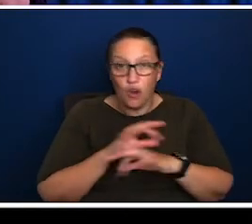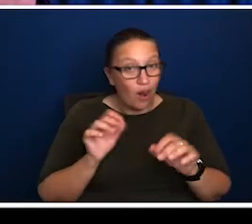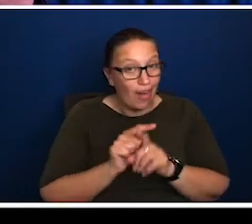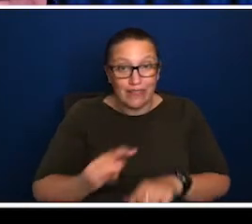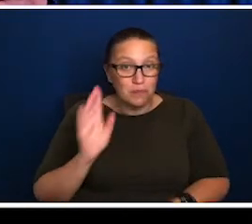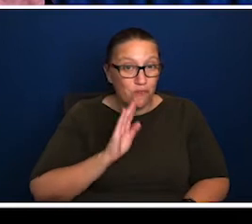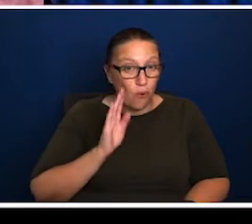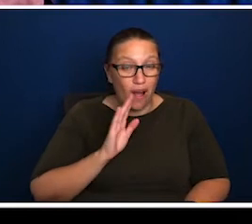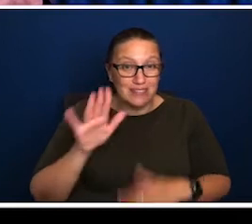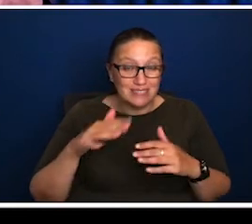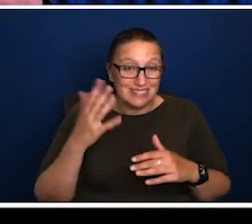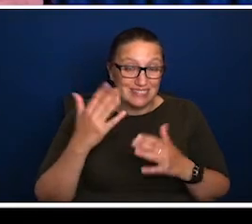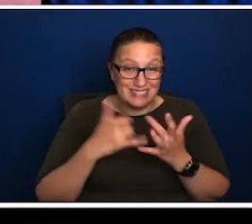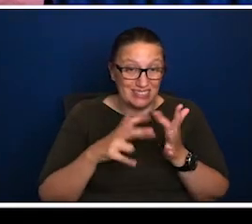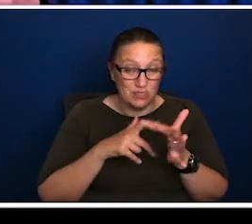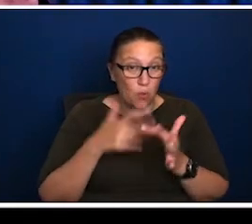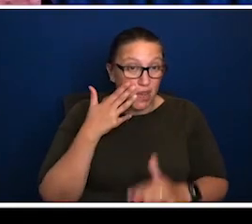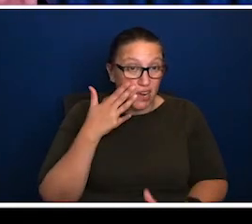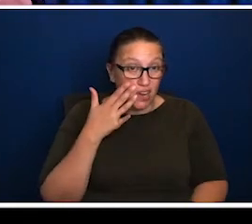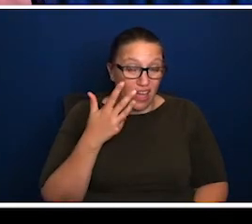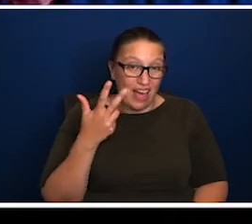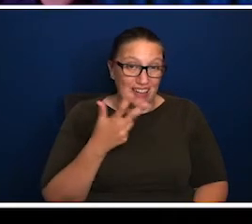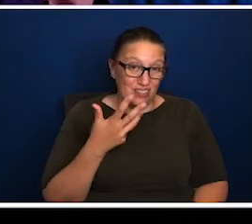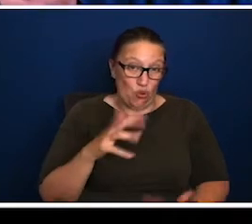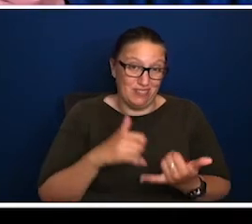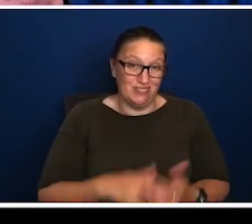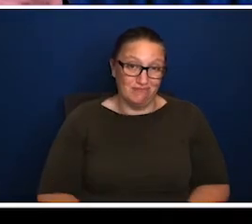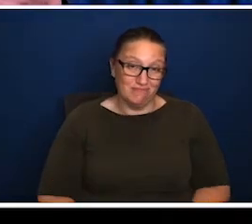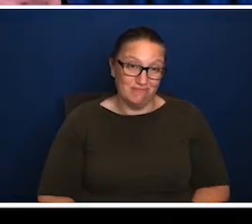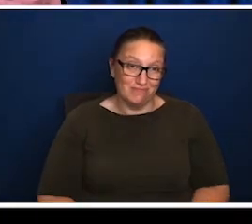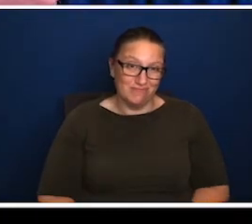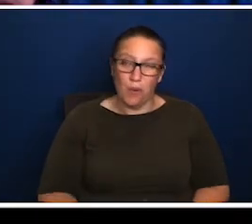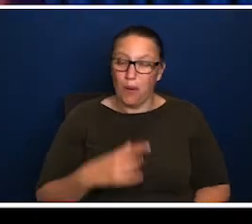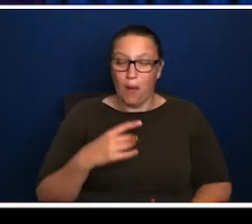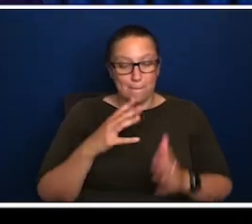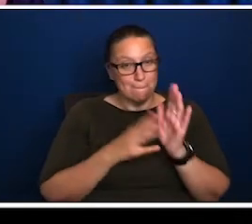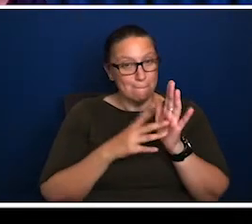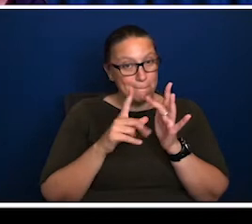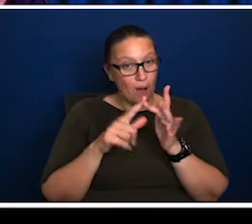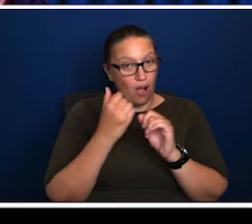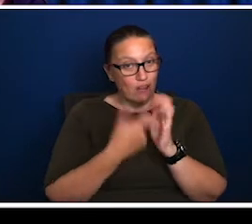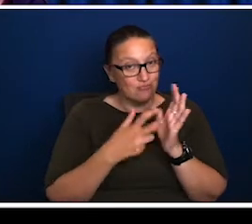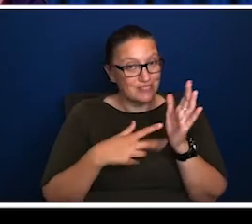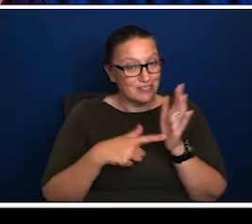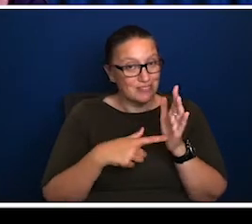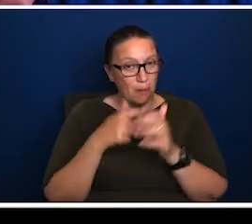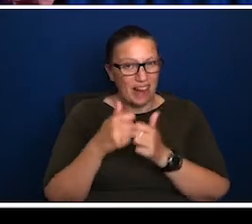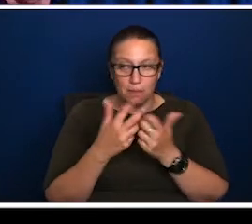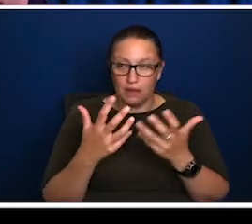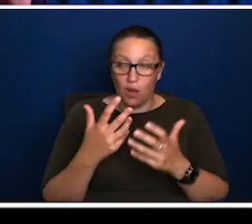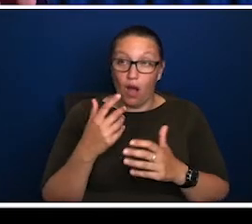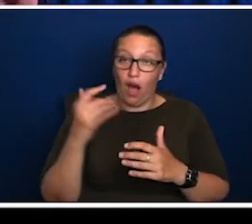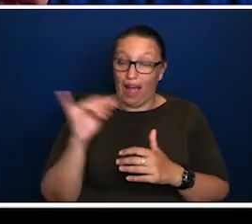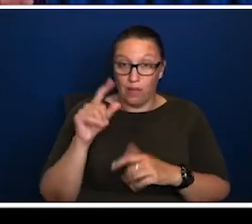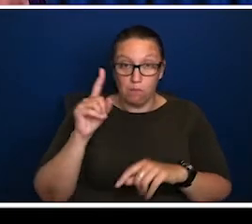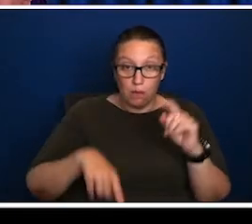Now by majority migrant, I mean the majority of the population is either born overseas or has at least one parent who's a migrant. So